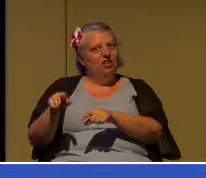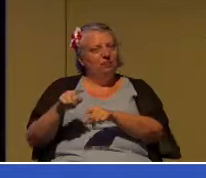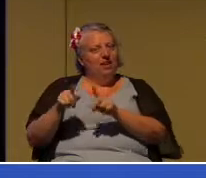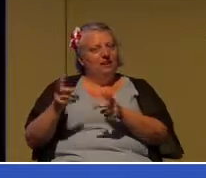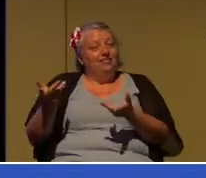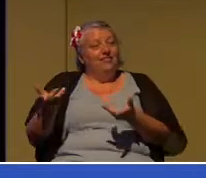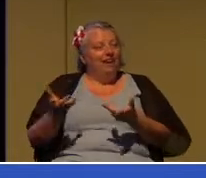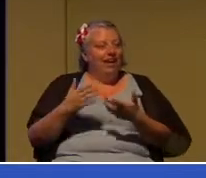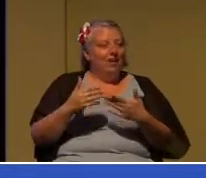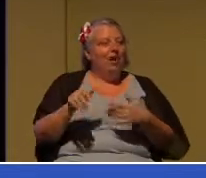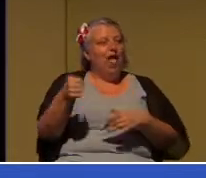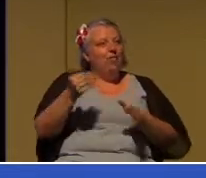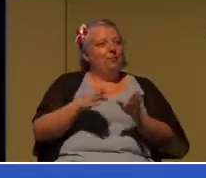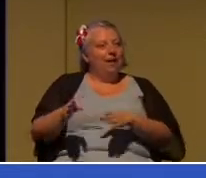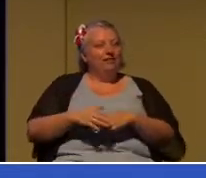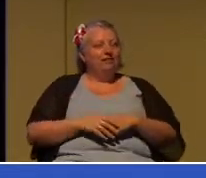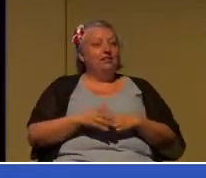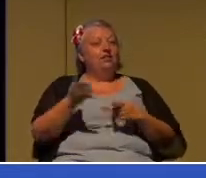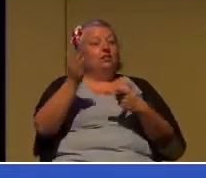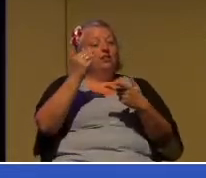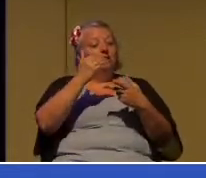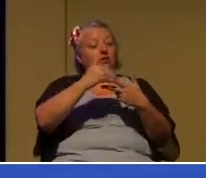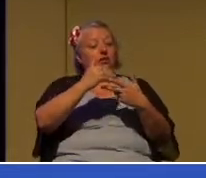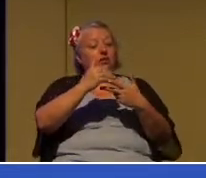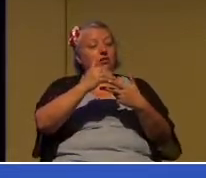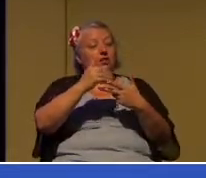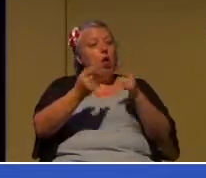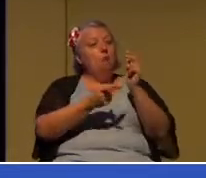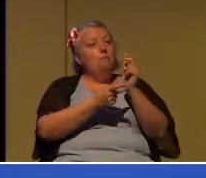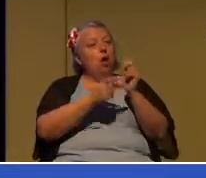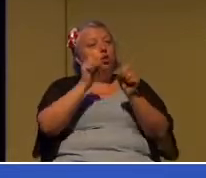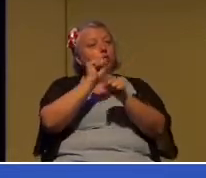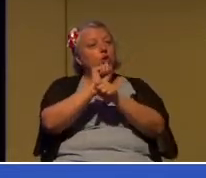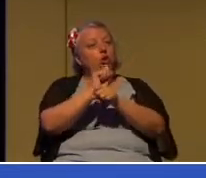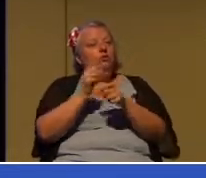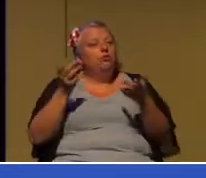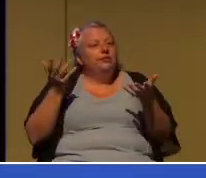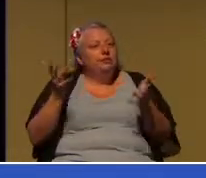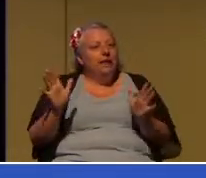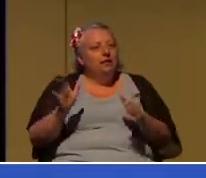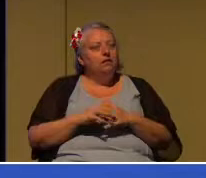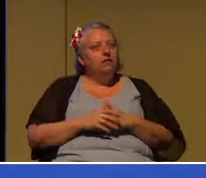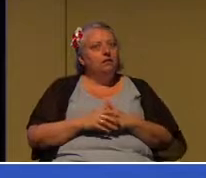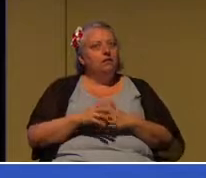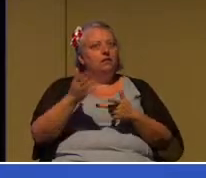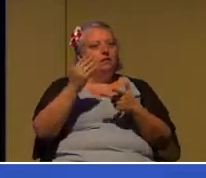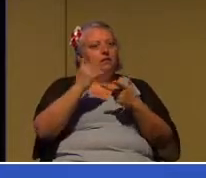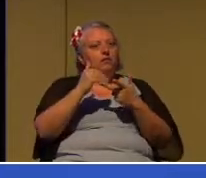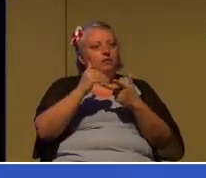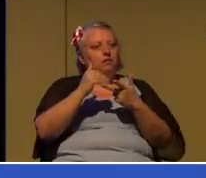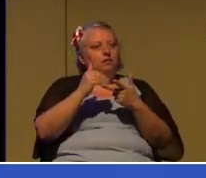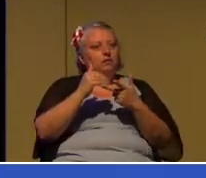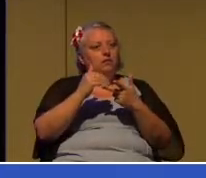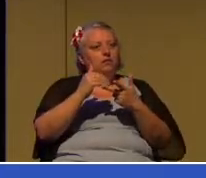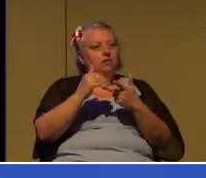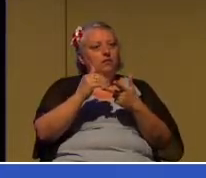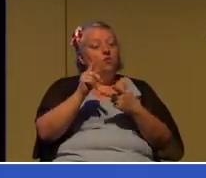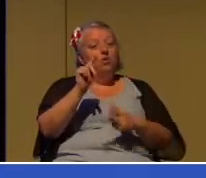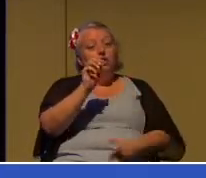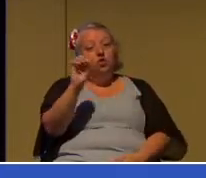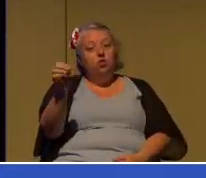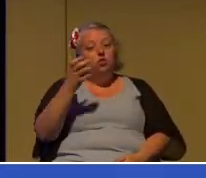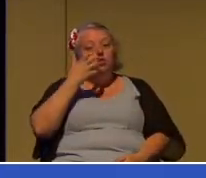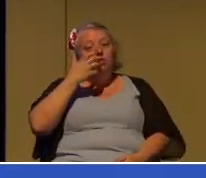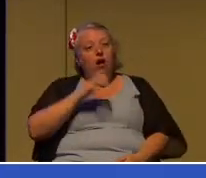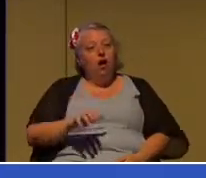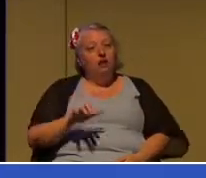He established the church. And number three, why did he leave? It got too hot for him to stay.